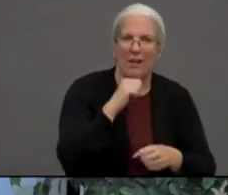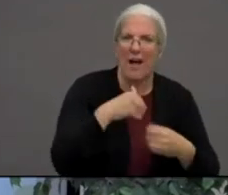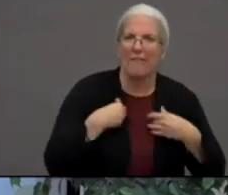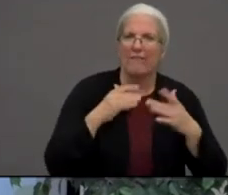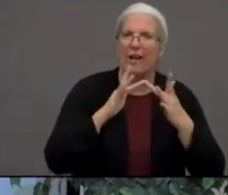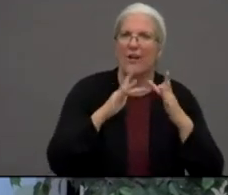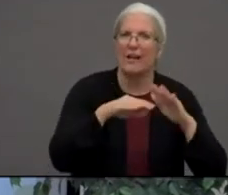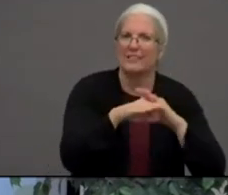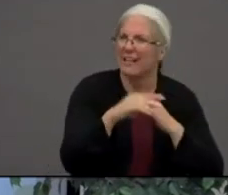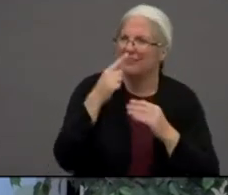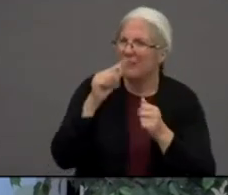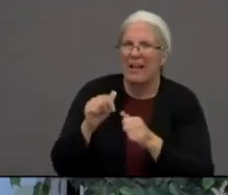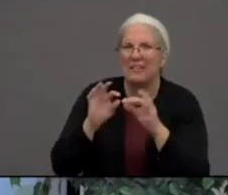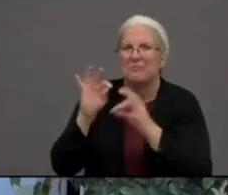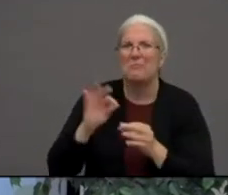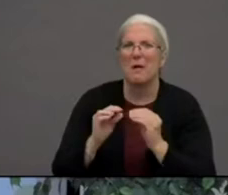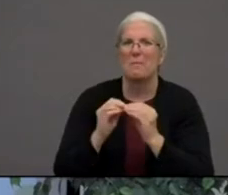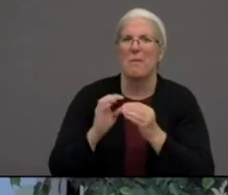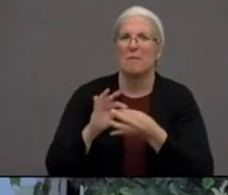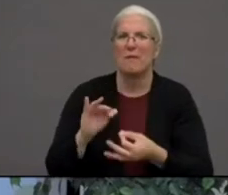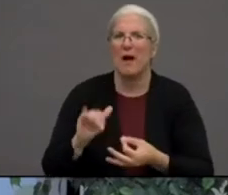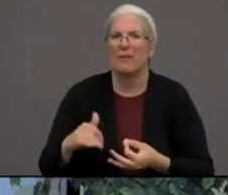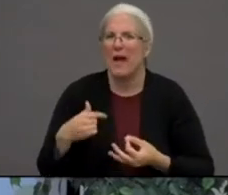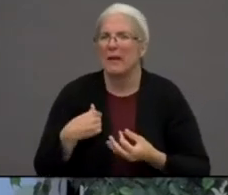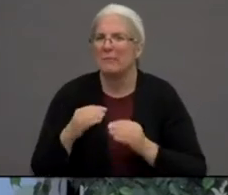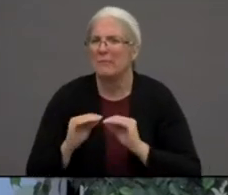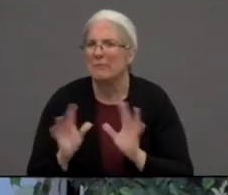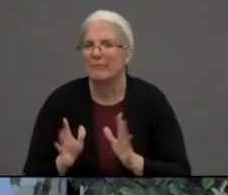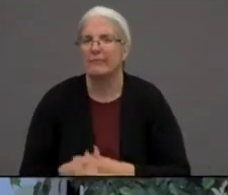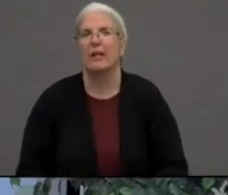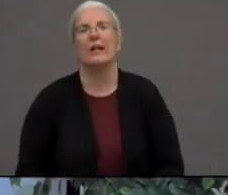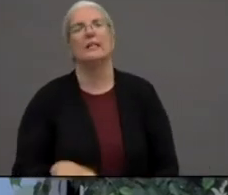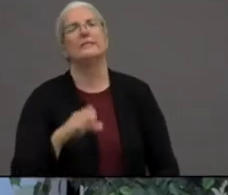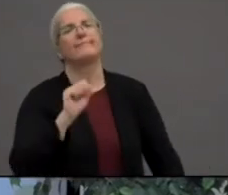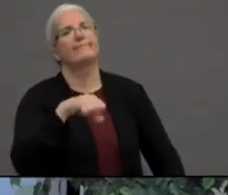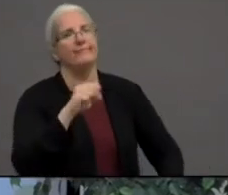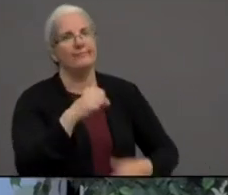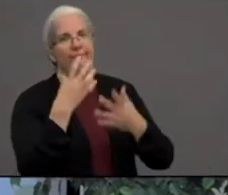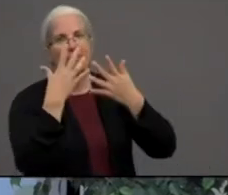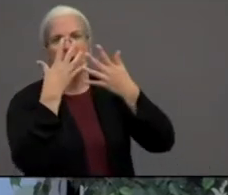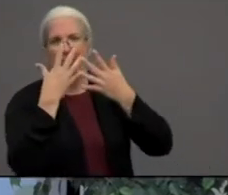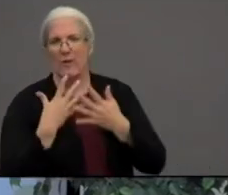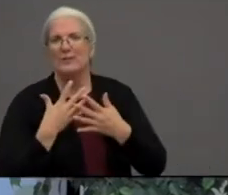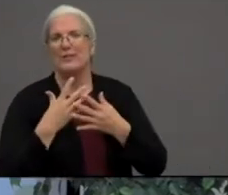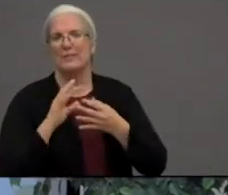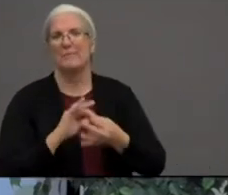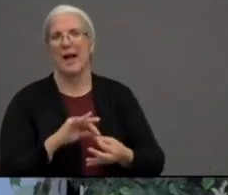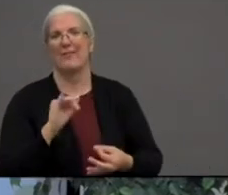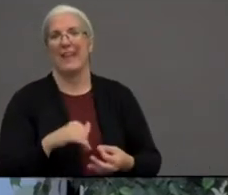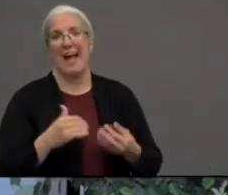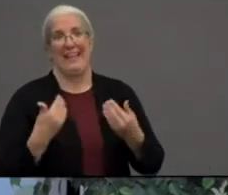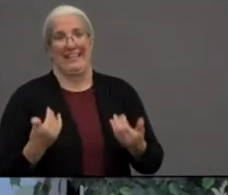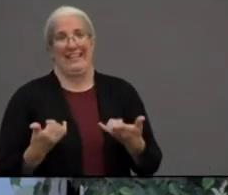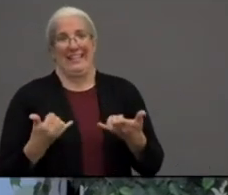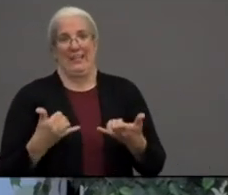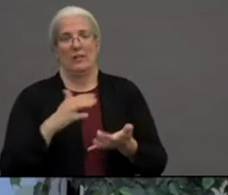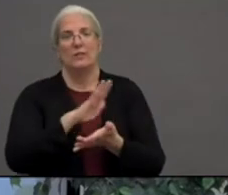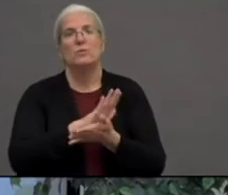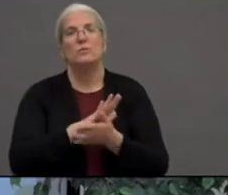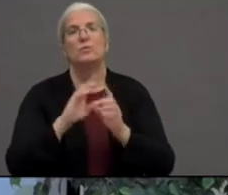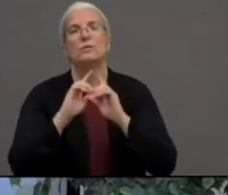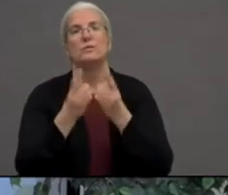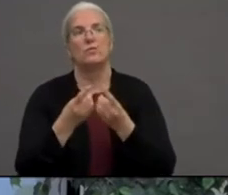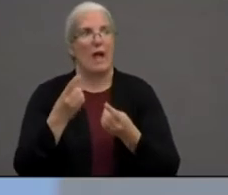that. Yeah, well, it's unfortunate that with school districts now doing online learning, most of our kids who cannot log on,